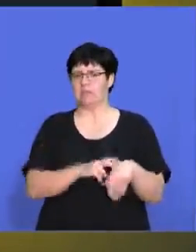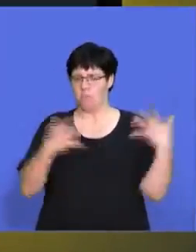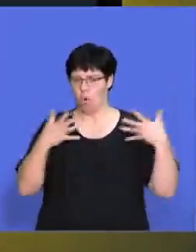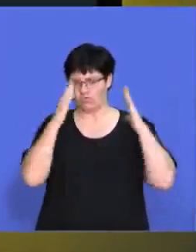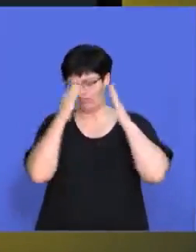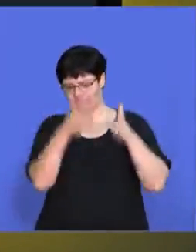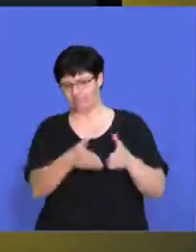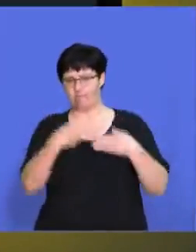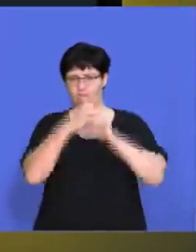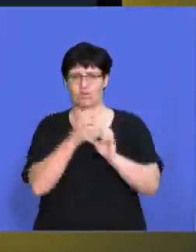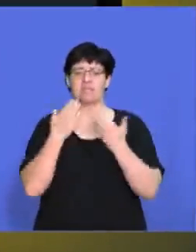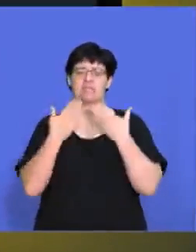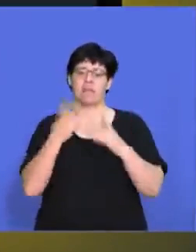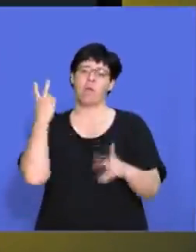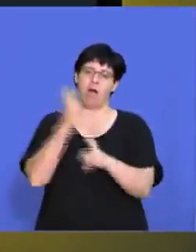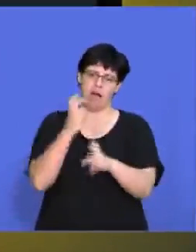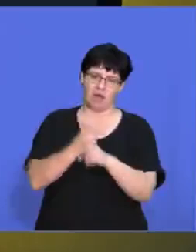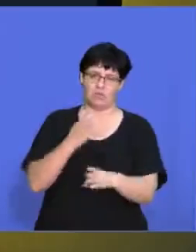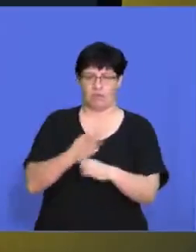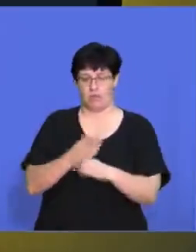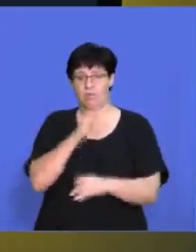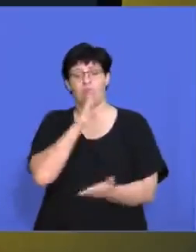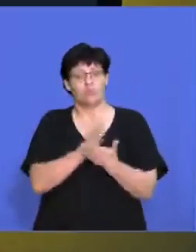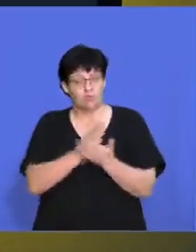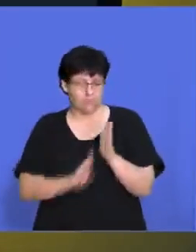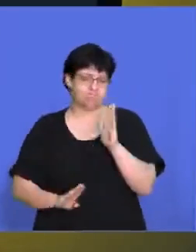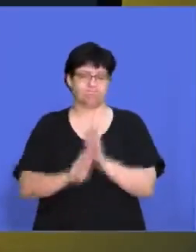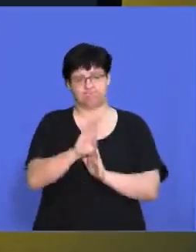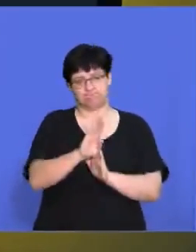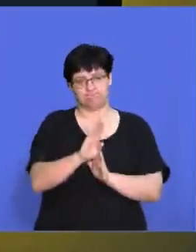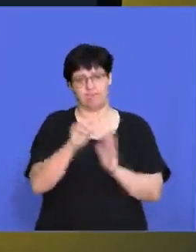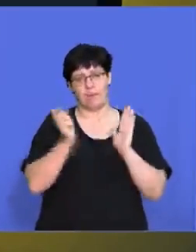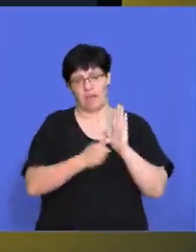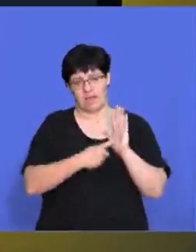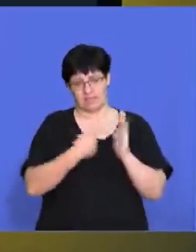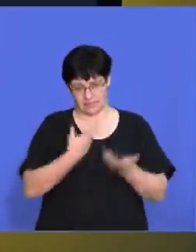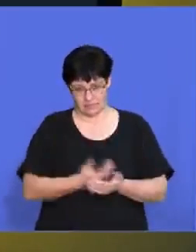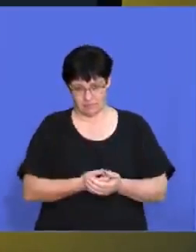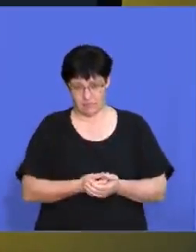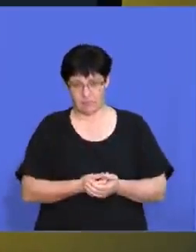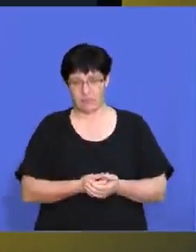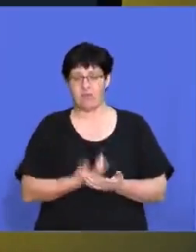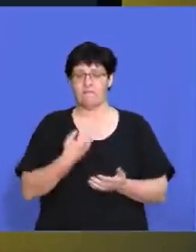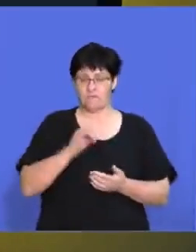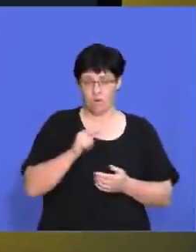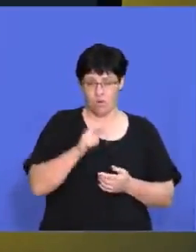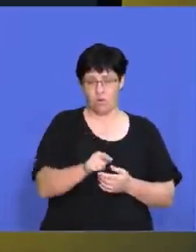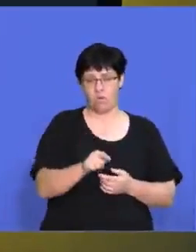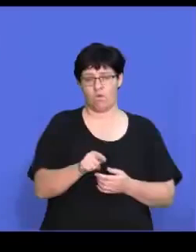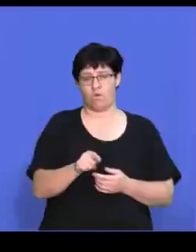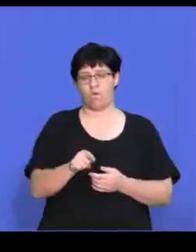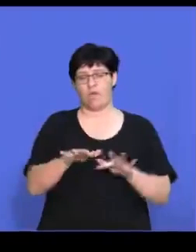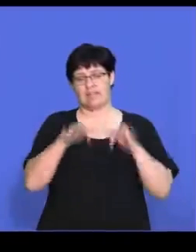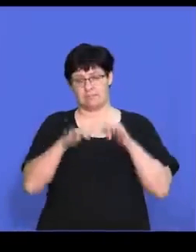need to make sure that I work harder to ensure that I can get the best marks possible for for my for my exam.